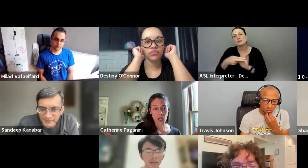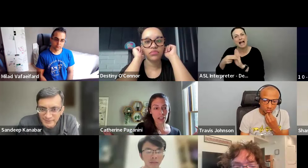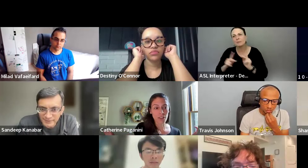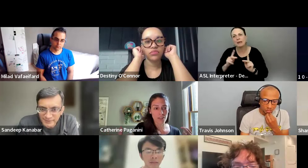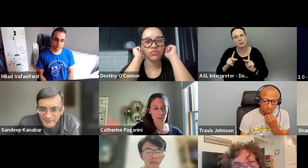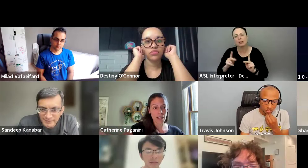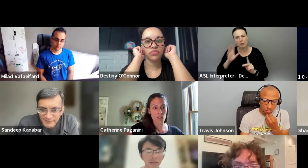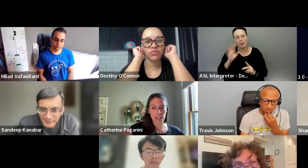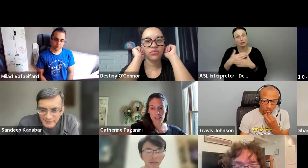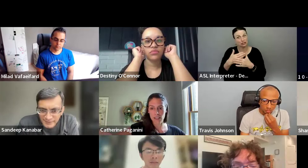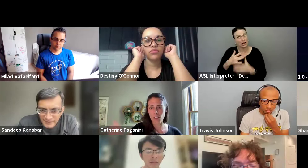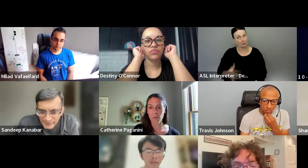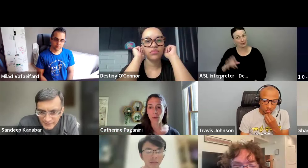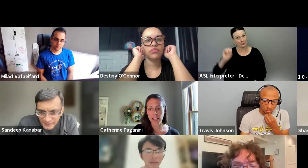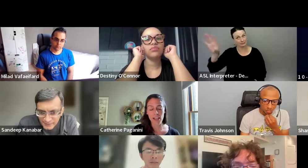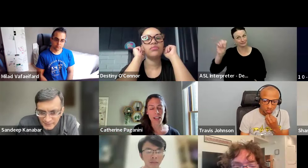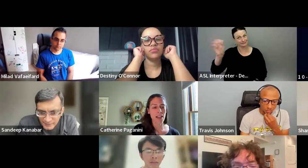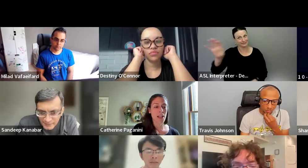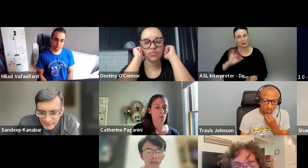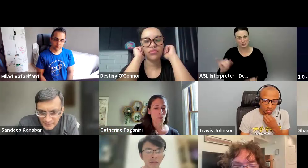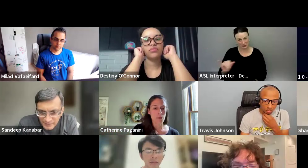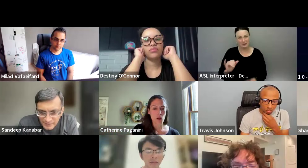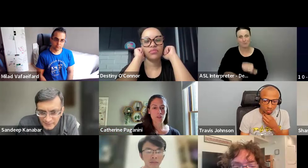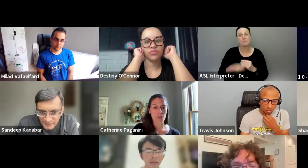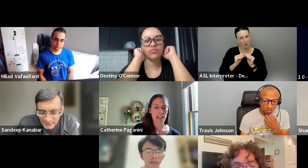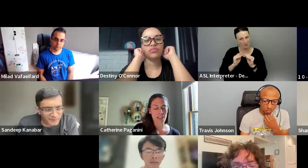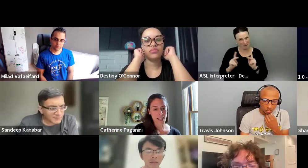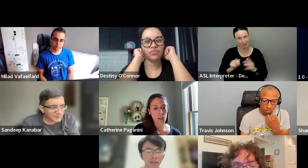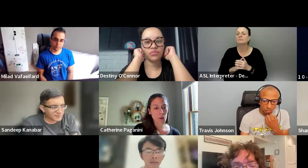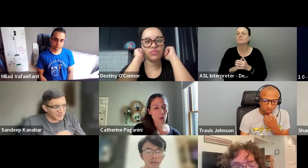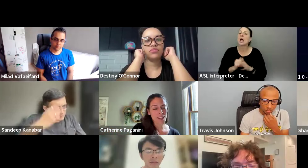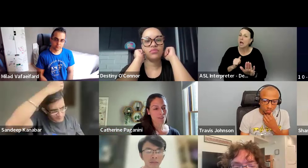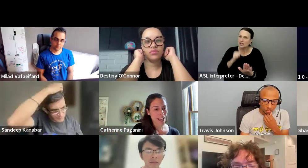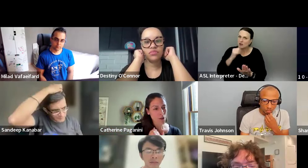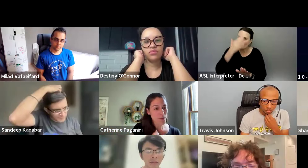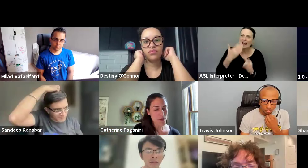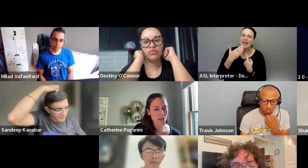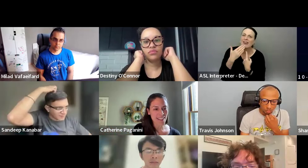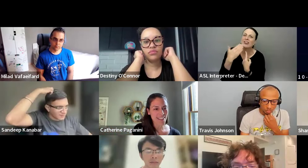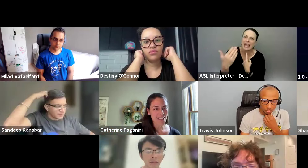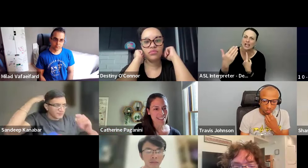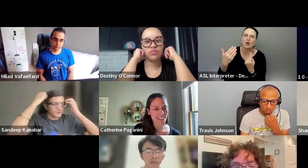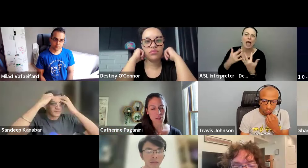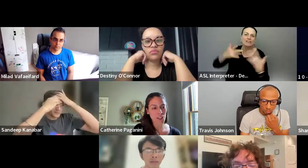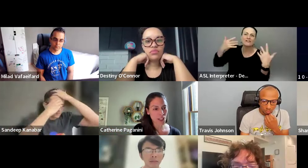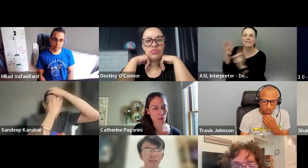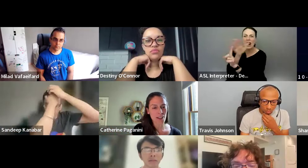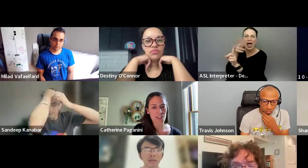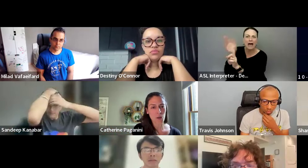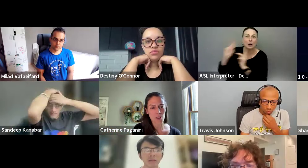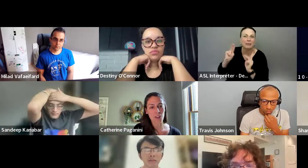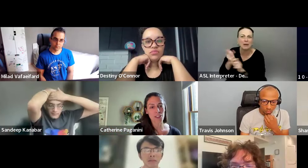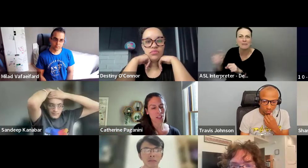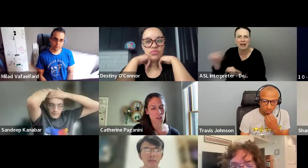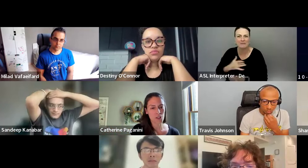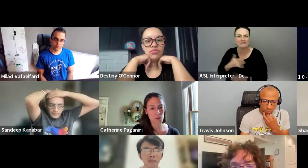generally will also share, right. So that's additional people. And then don't forget the thank you and flatter people and make them feel good